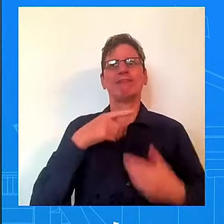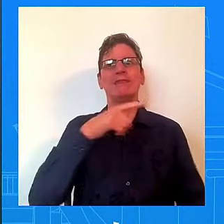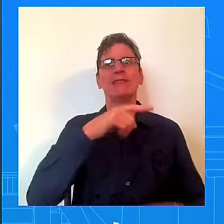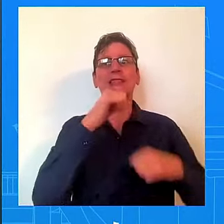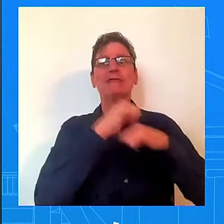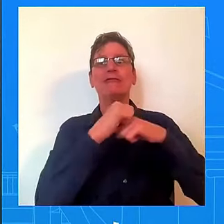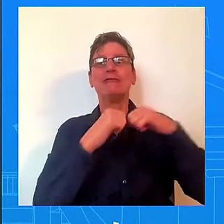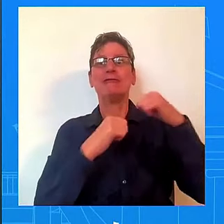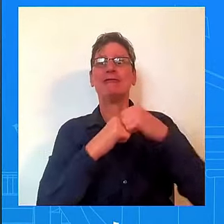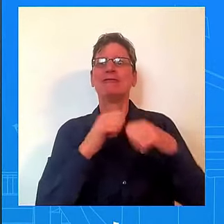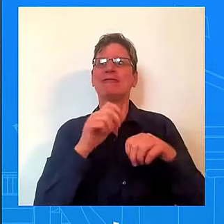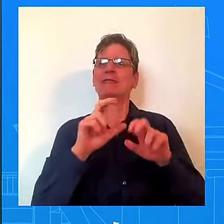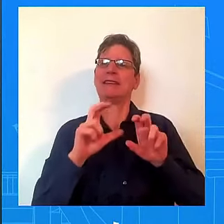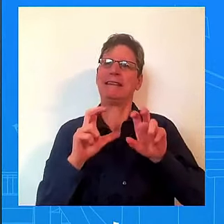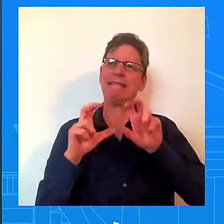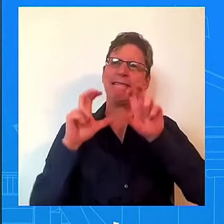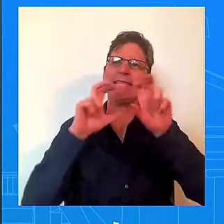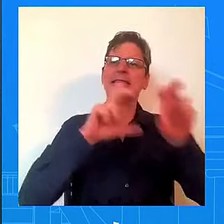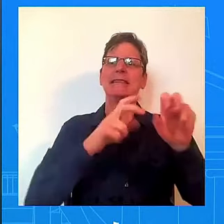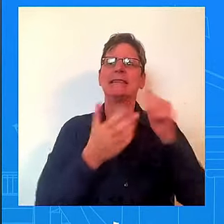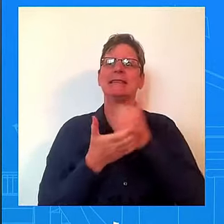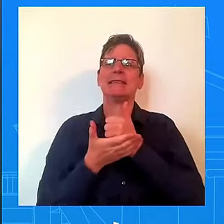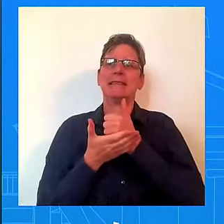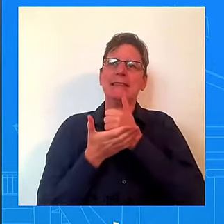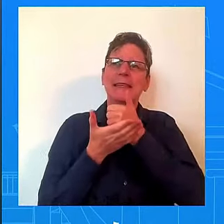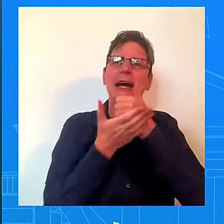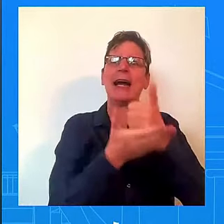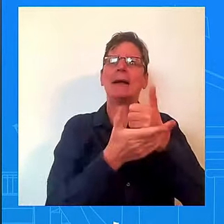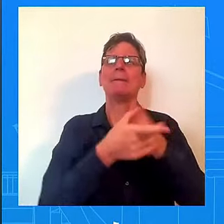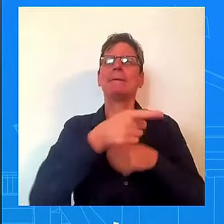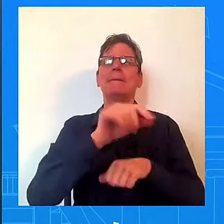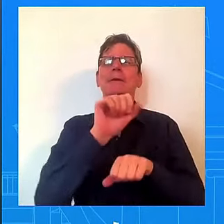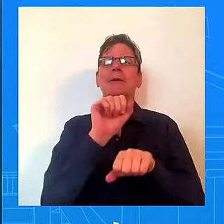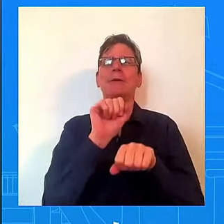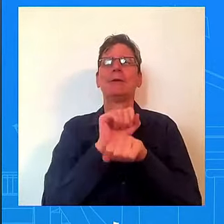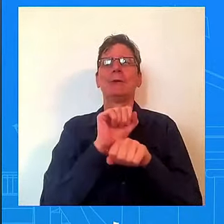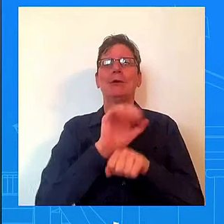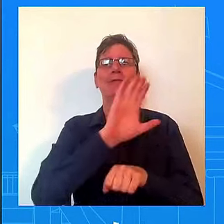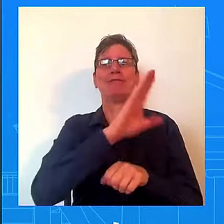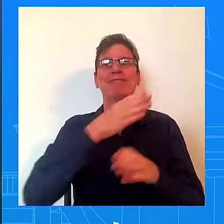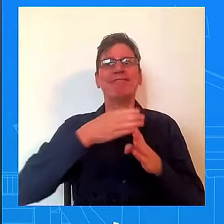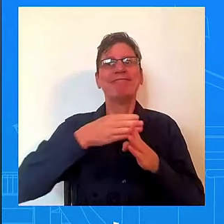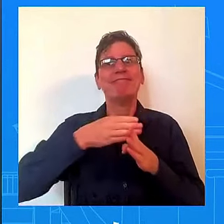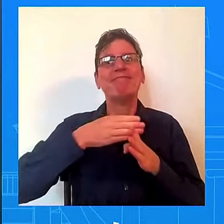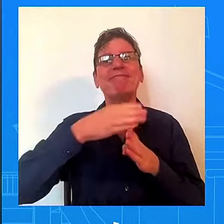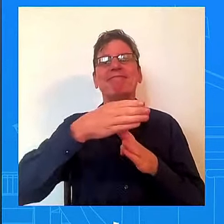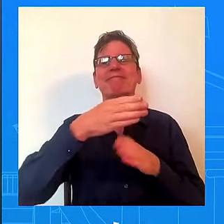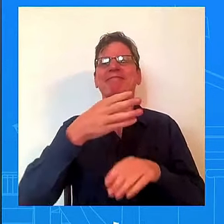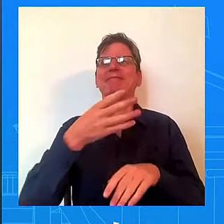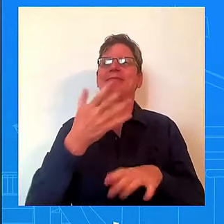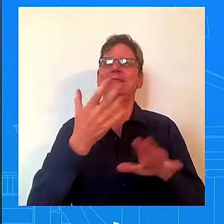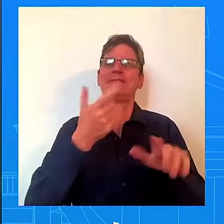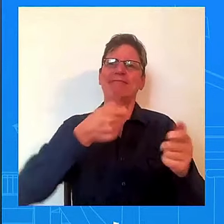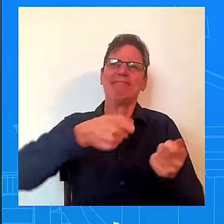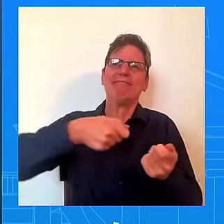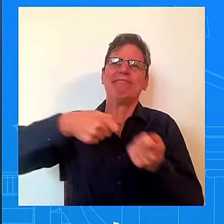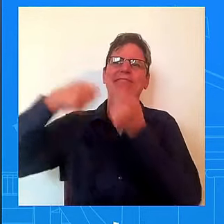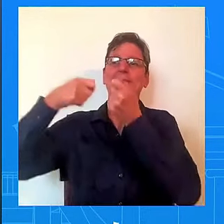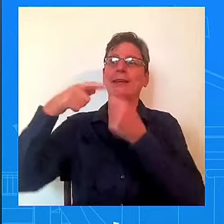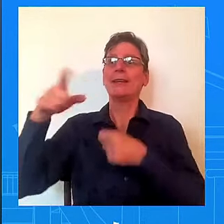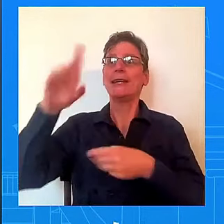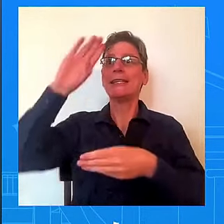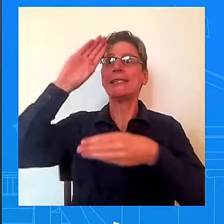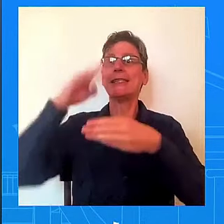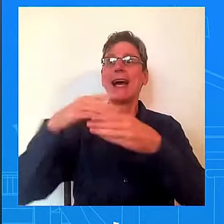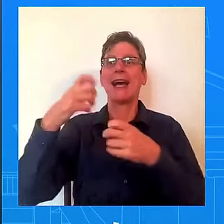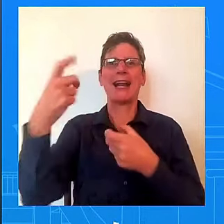also is now a member of the union, has worked for years to come. I frankly heard the same thing yesterday from union members in